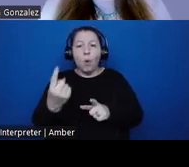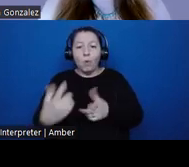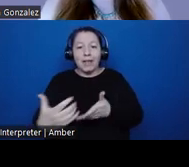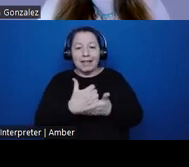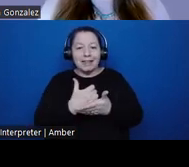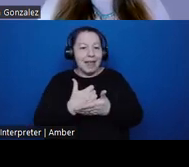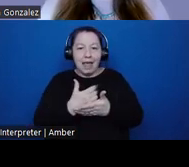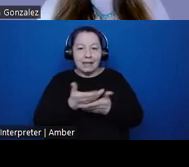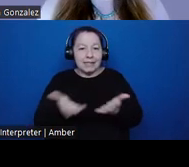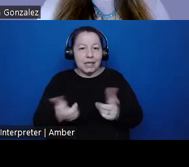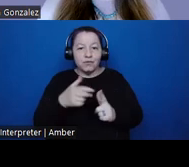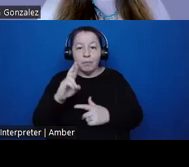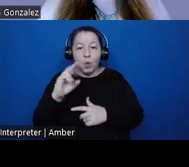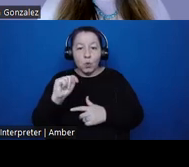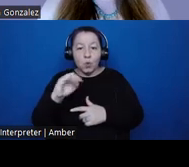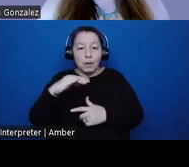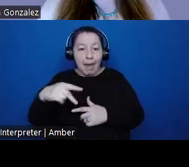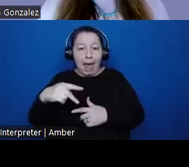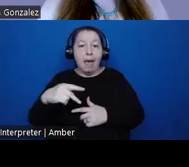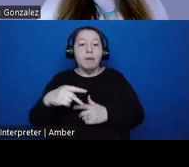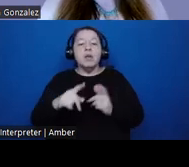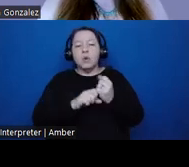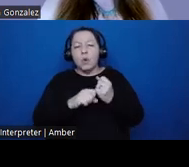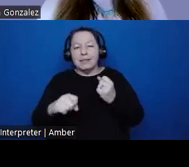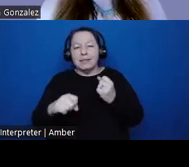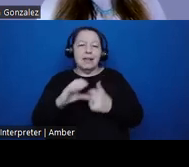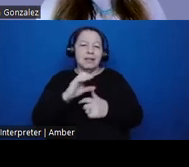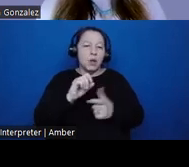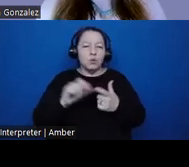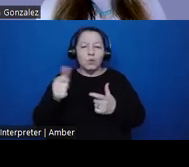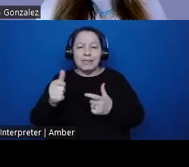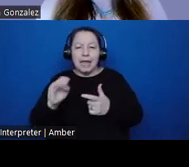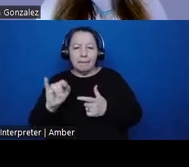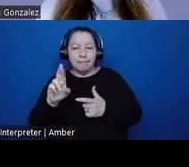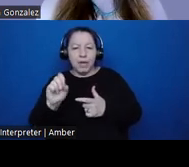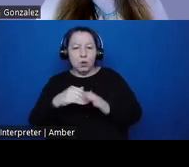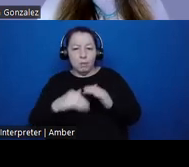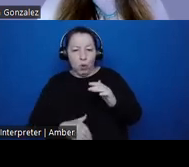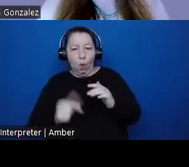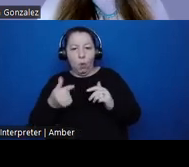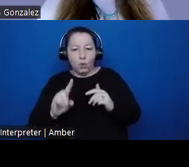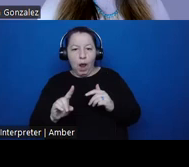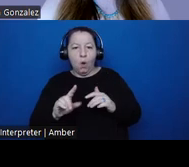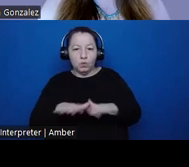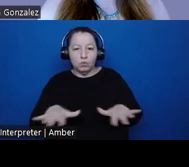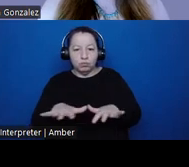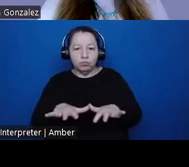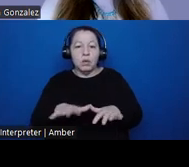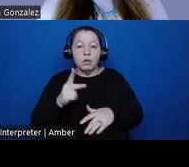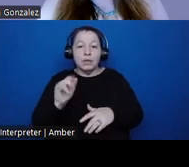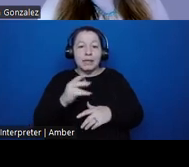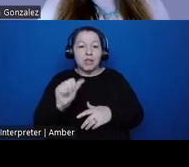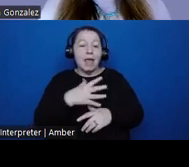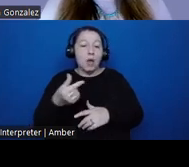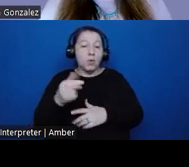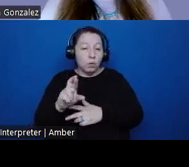extends in these locations only zero to 10 centimeters below the ground surface. That the Keshia and Grand Ronde nations, as